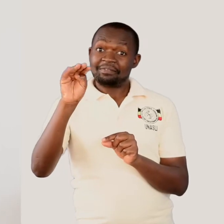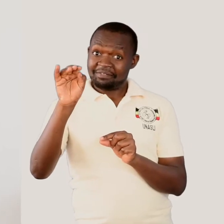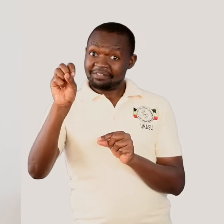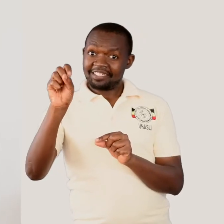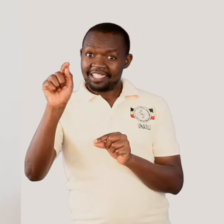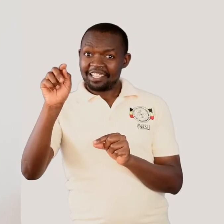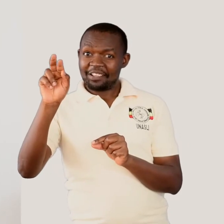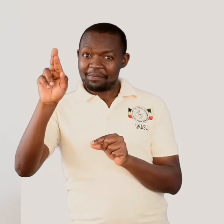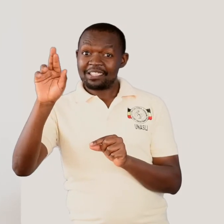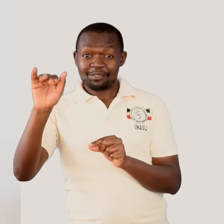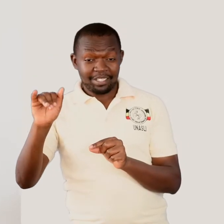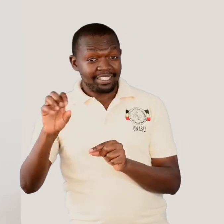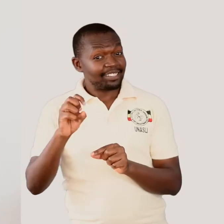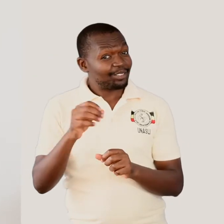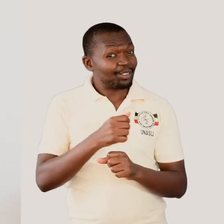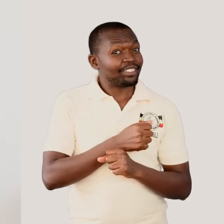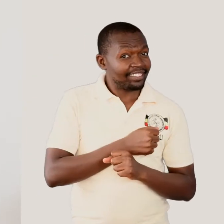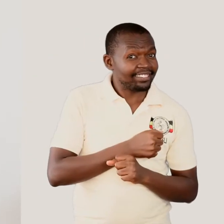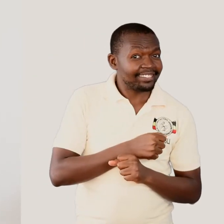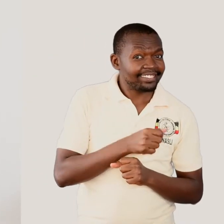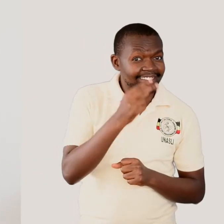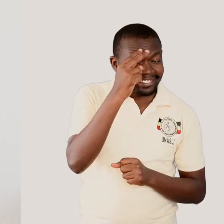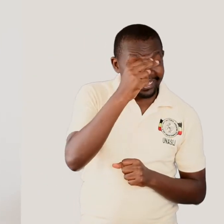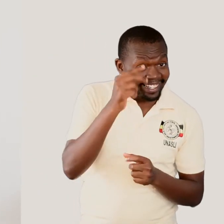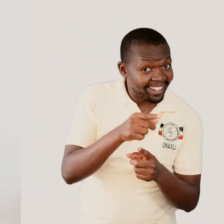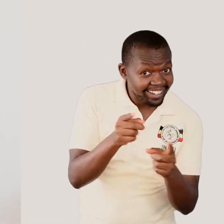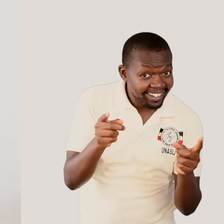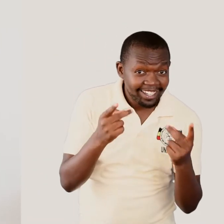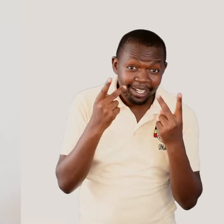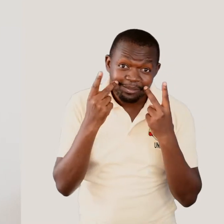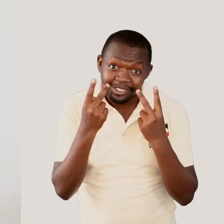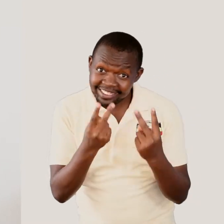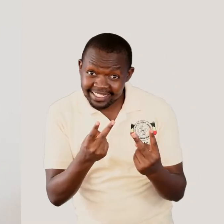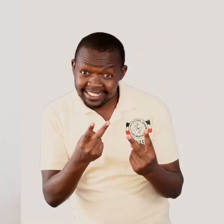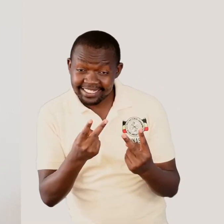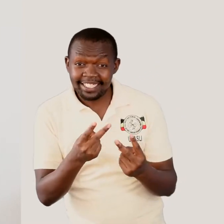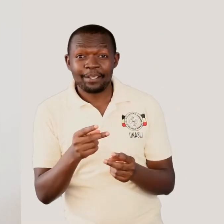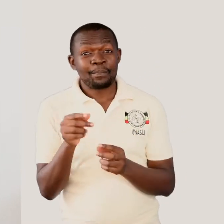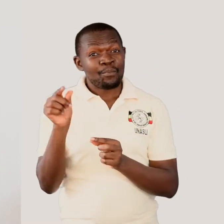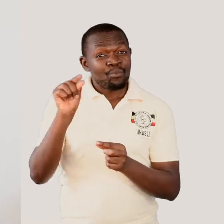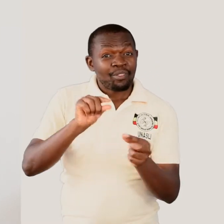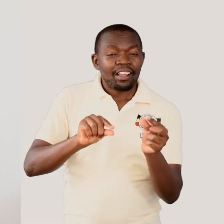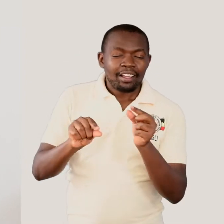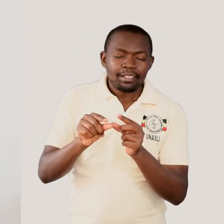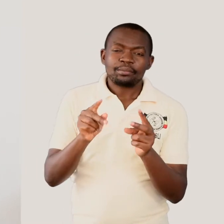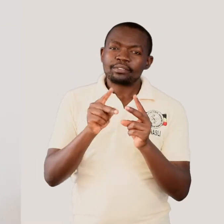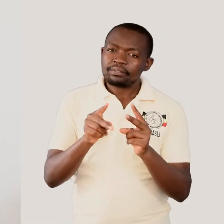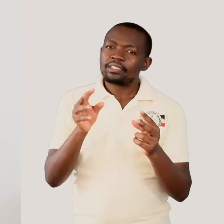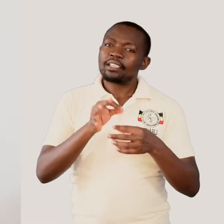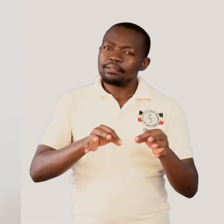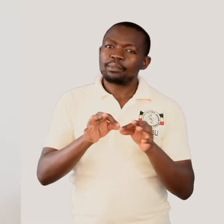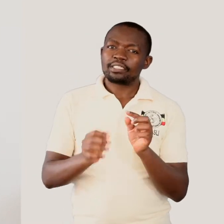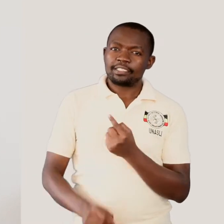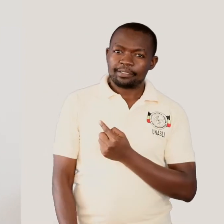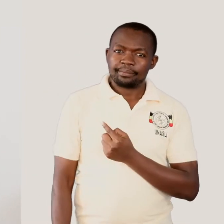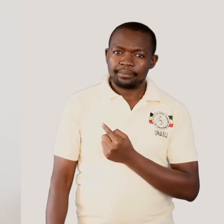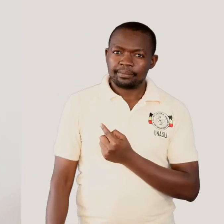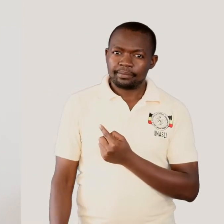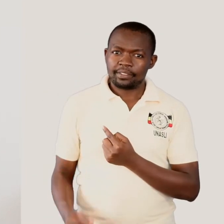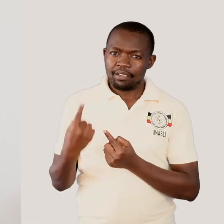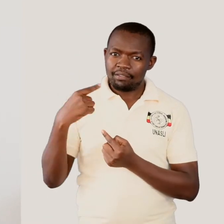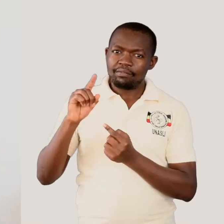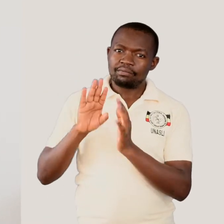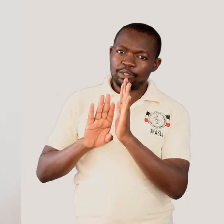chemistry. So, Diyan, have you seen that chemistry is very important for the